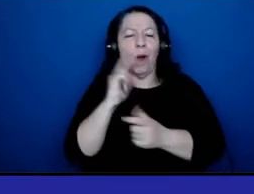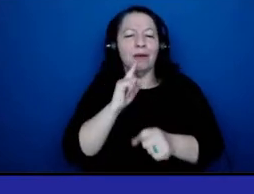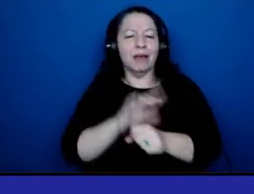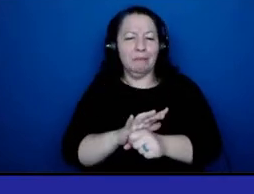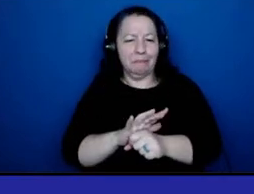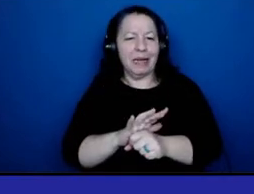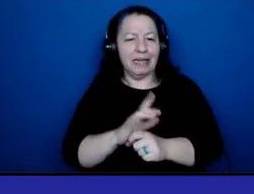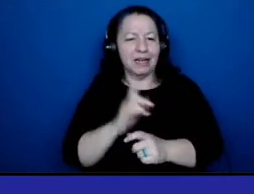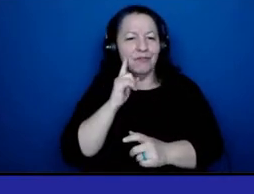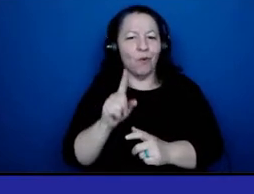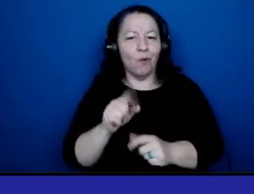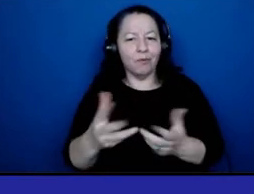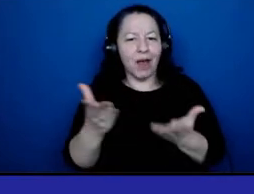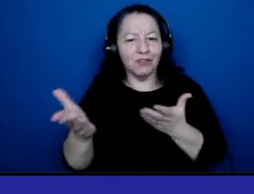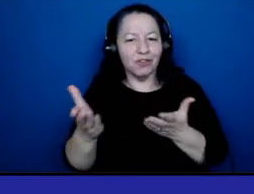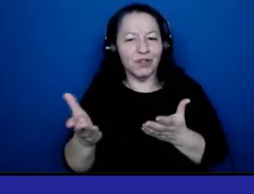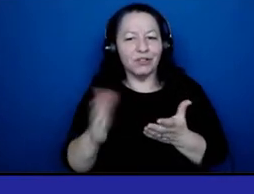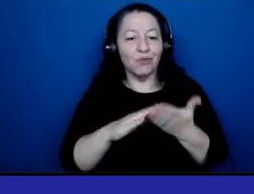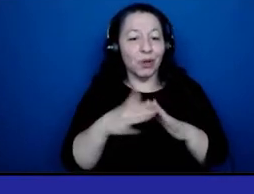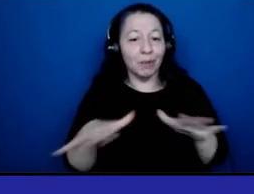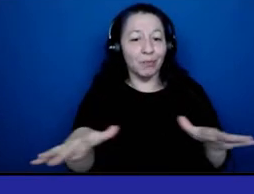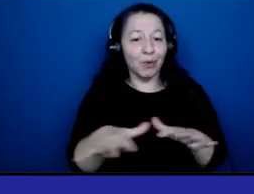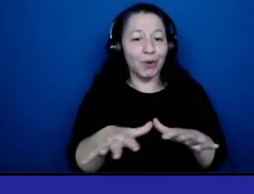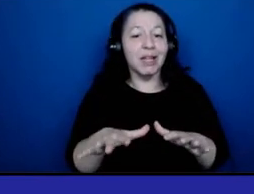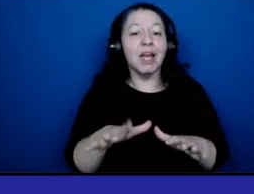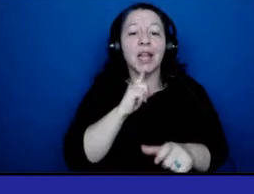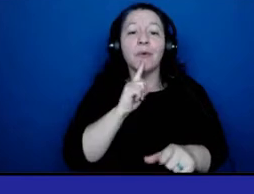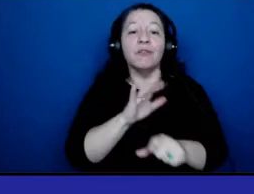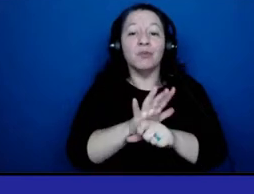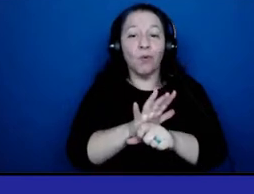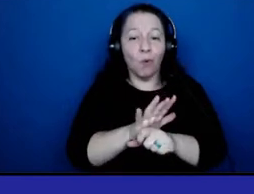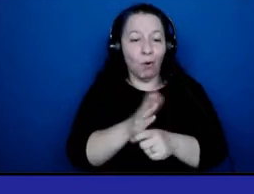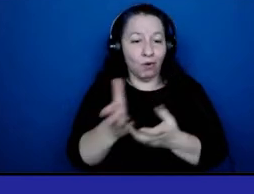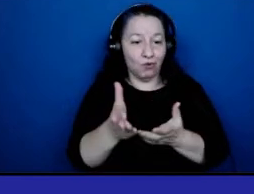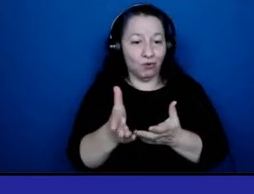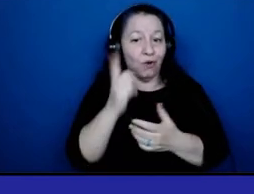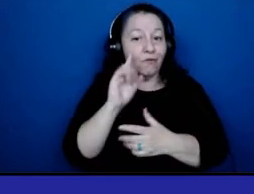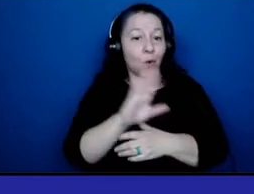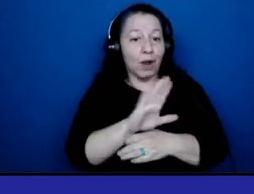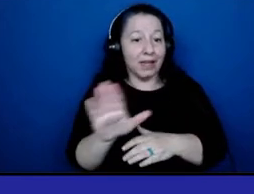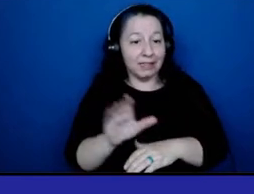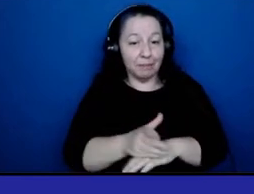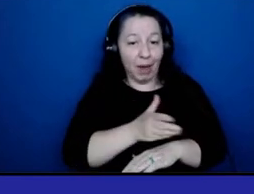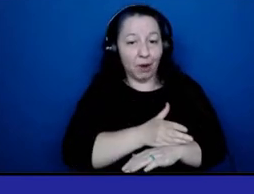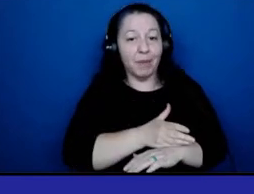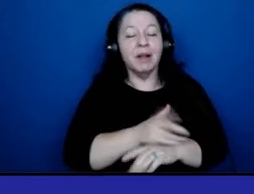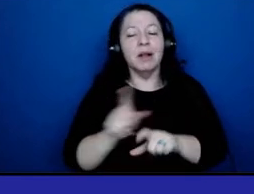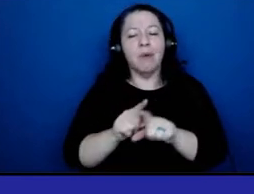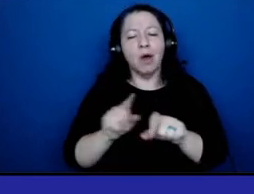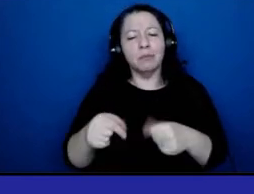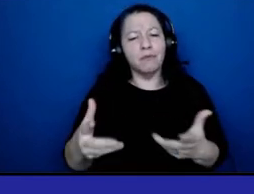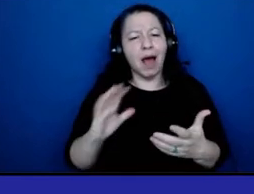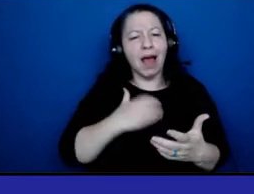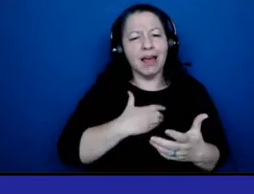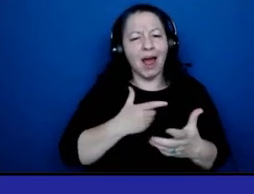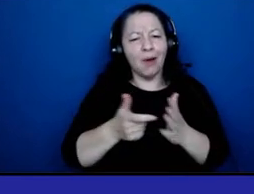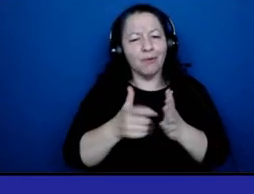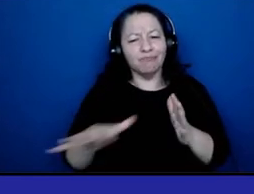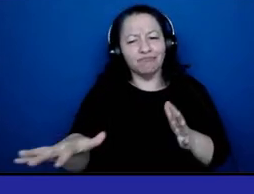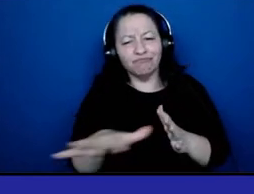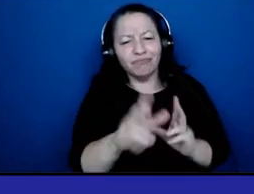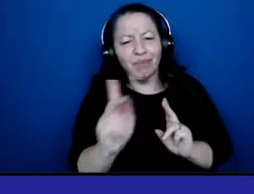community that we have been sworn to serve for its betterment, and also to provide our constituents with a better quality of life.